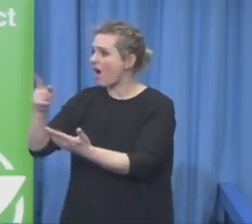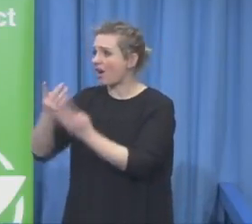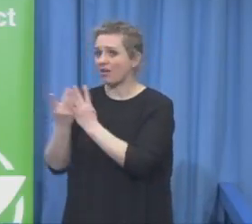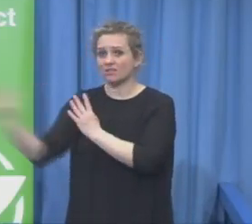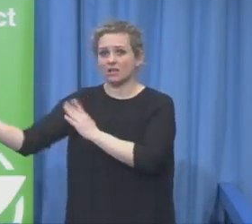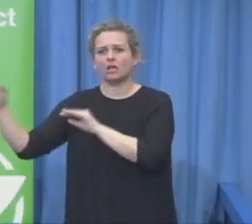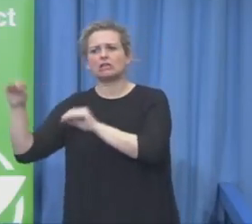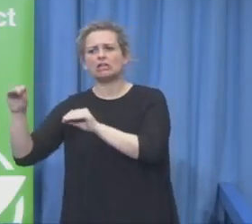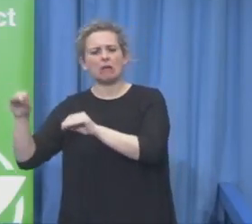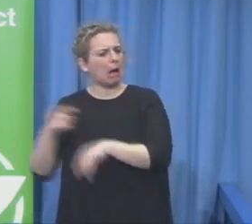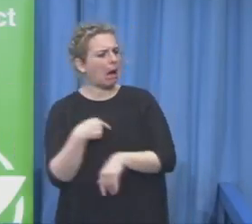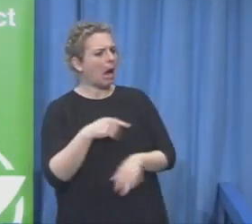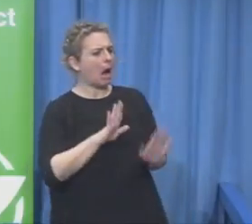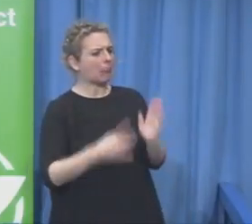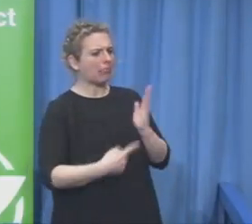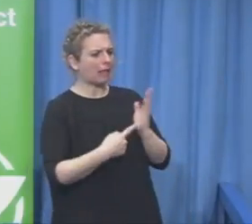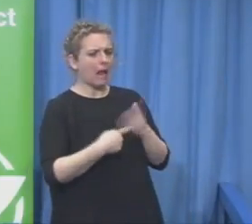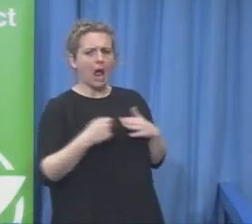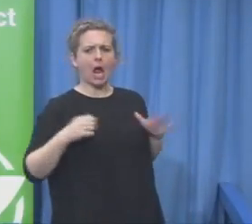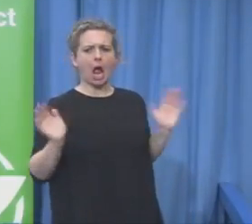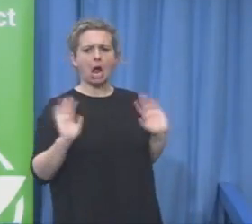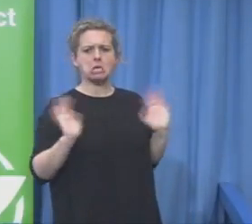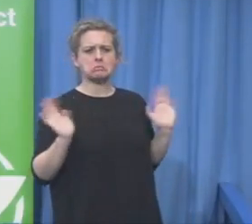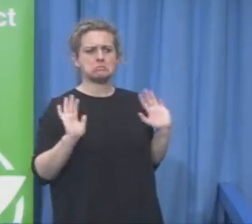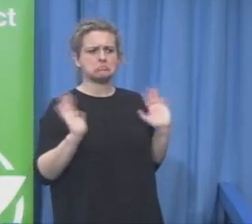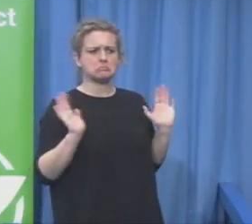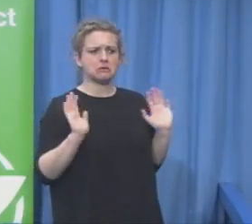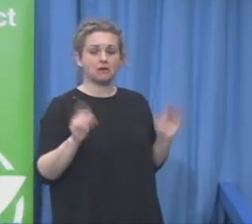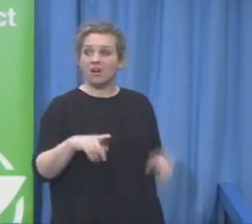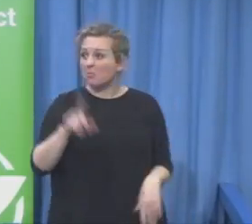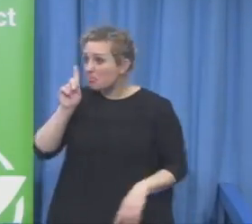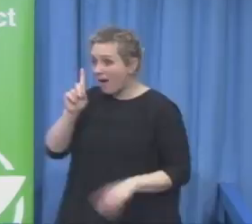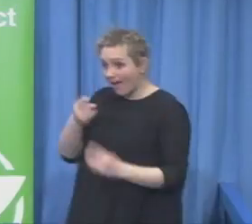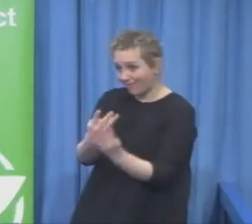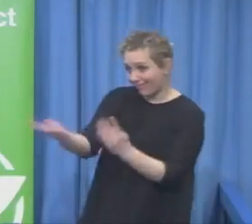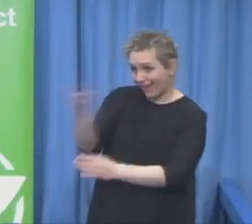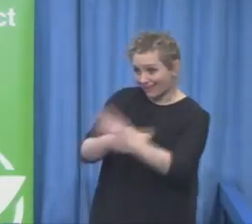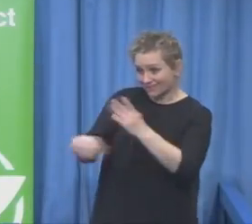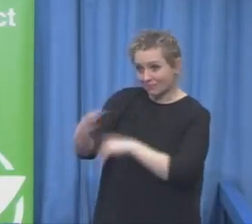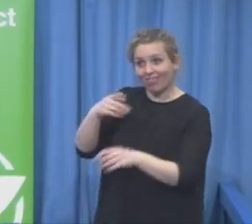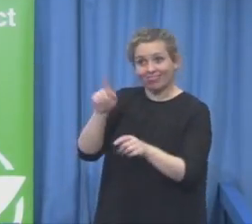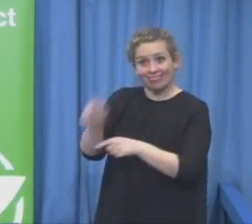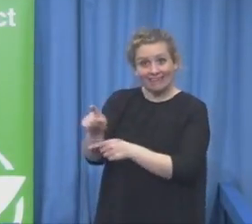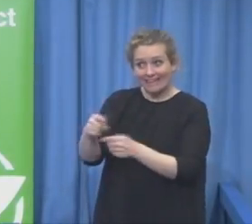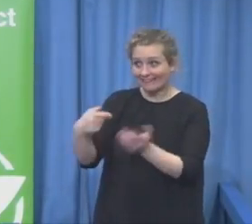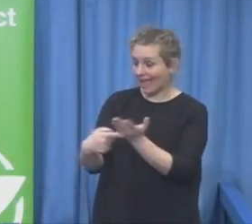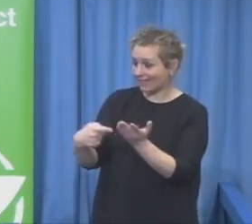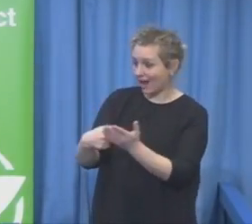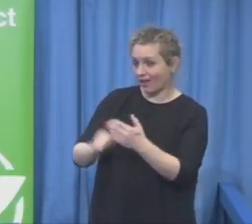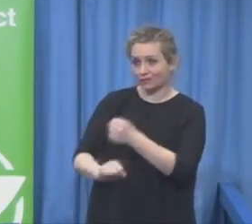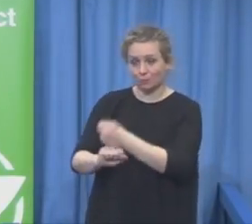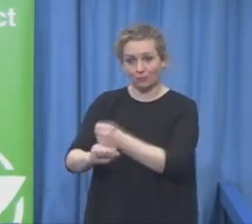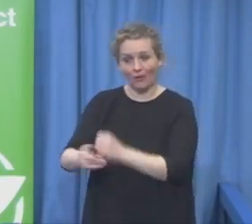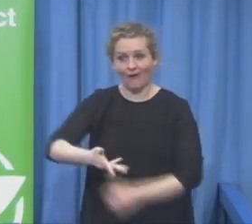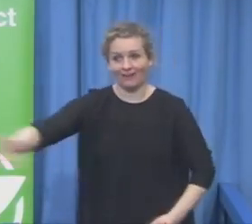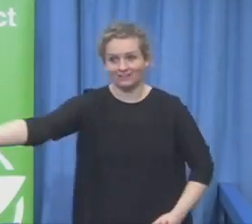They are the bottleneck. And what I think is